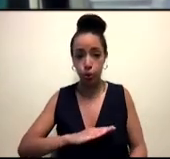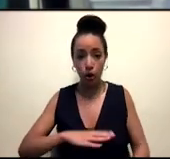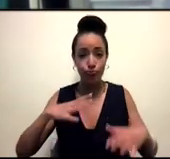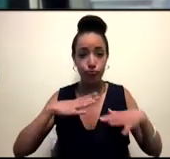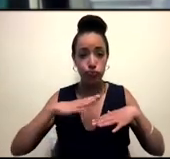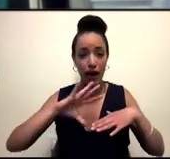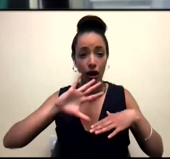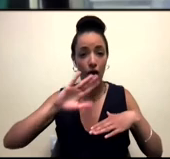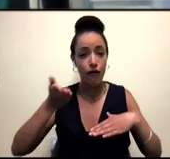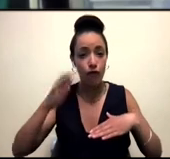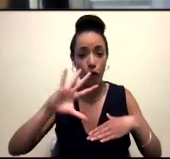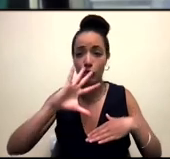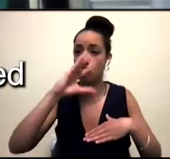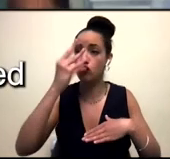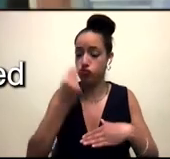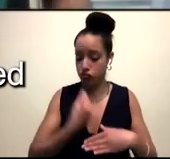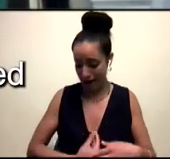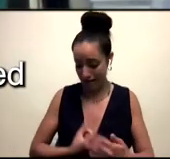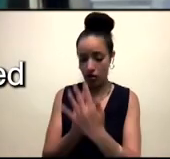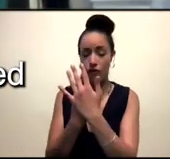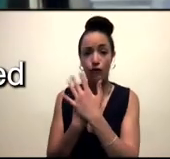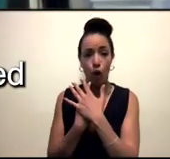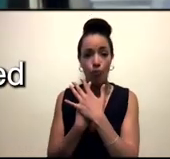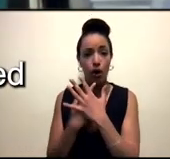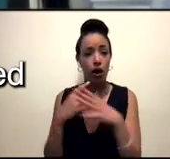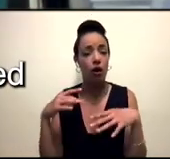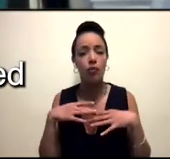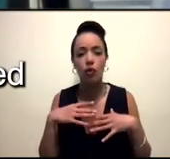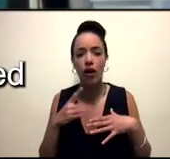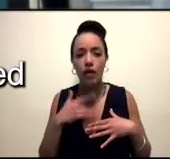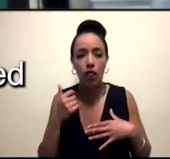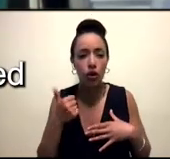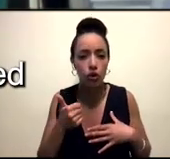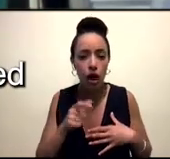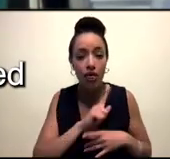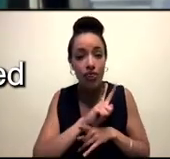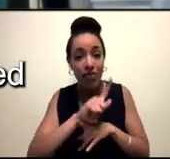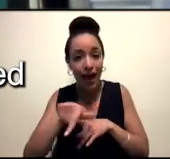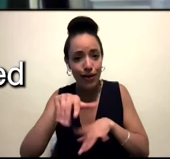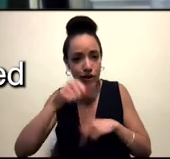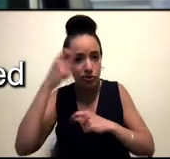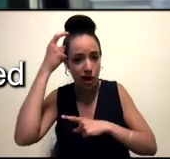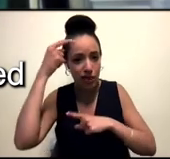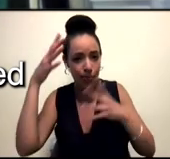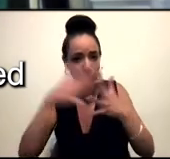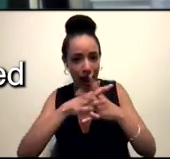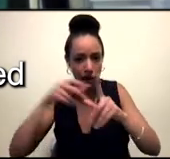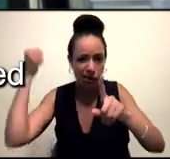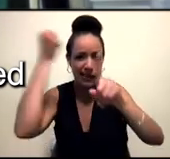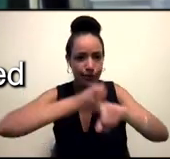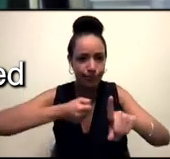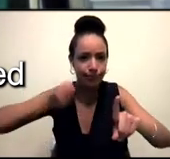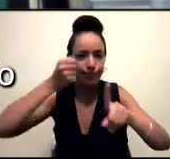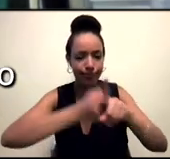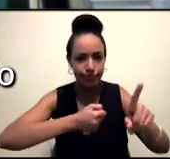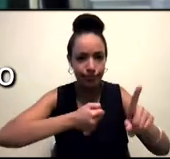can we, how can we move against this? How can we kind of rally and go against this? But I think that just so many people need safety. We all do,